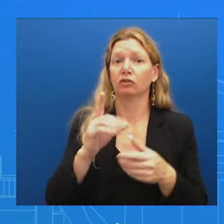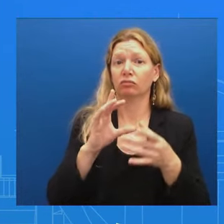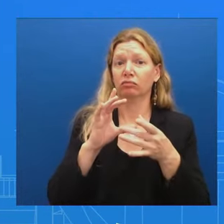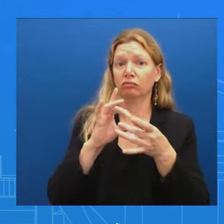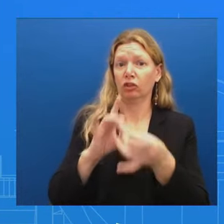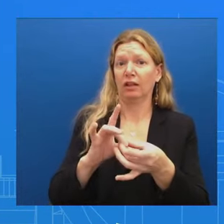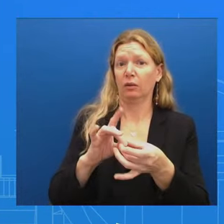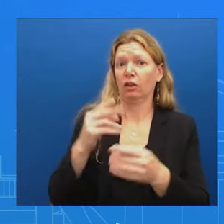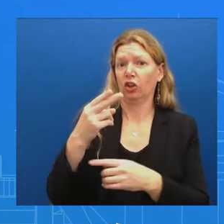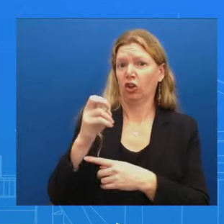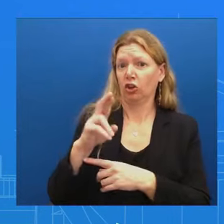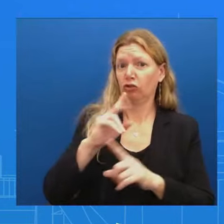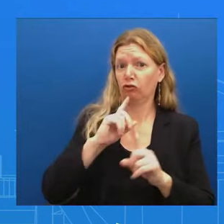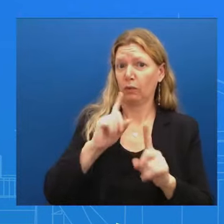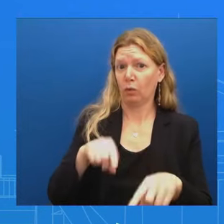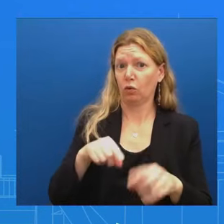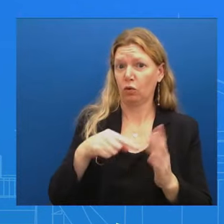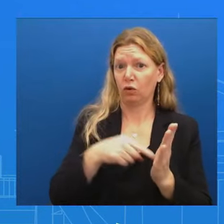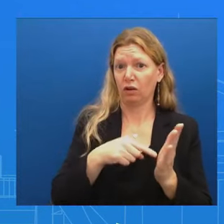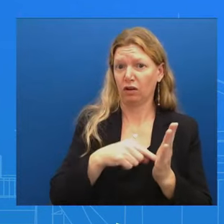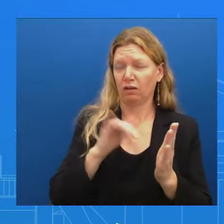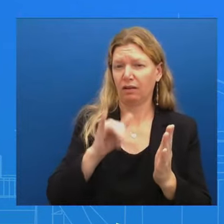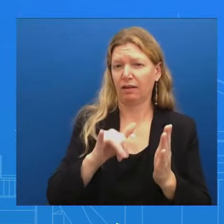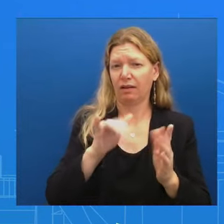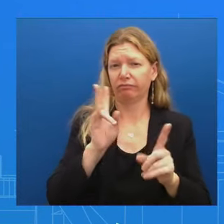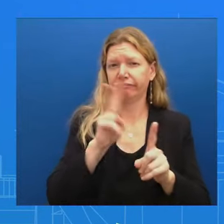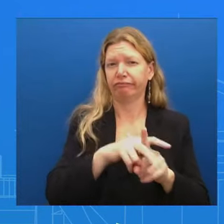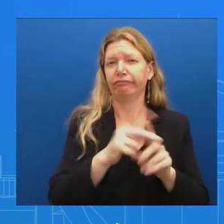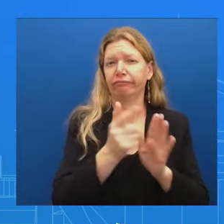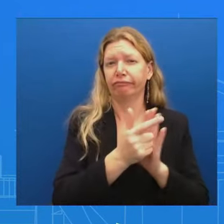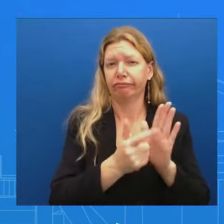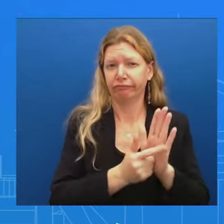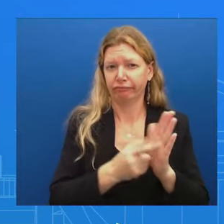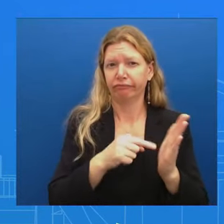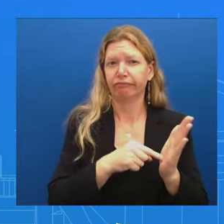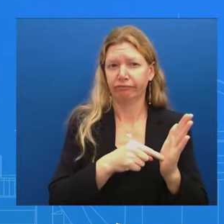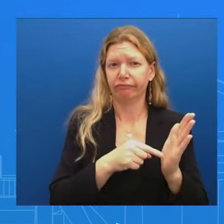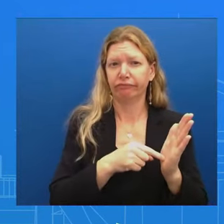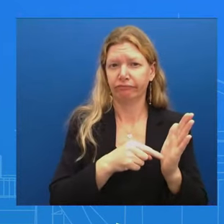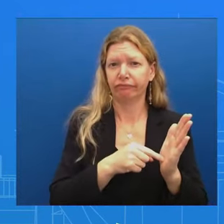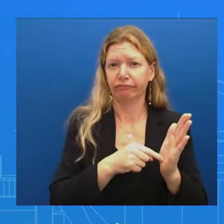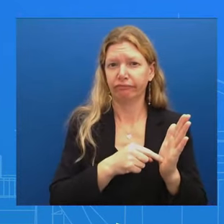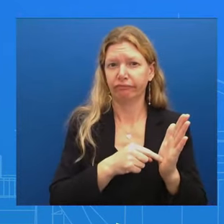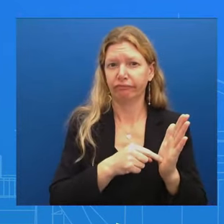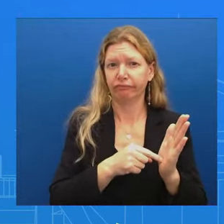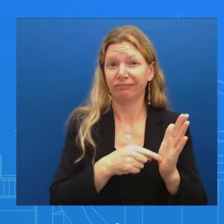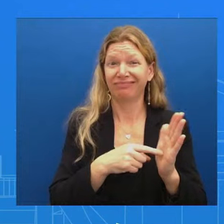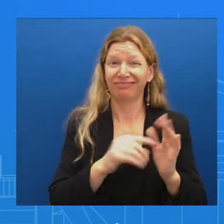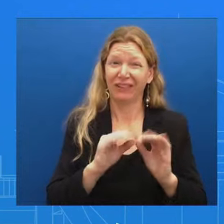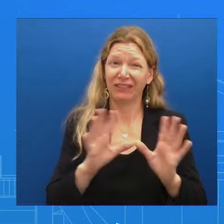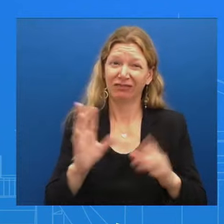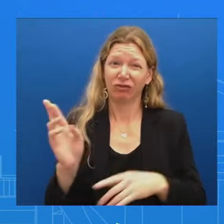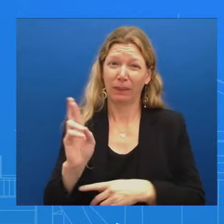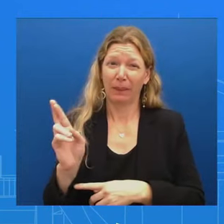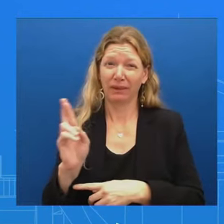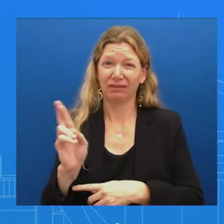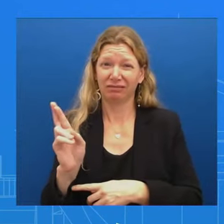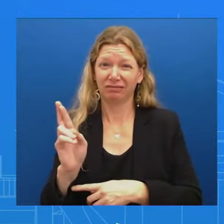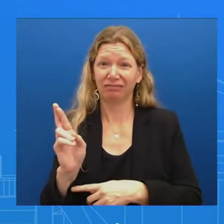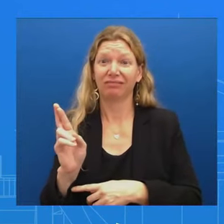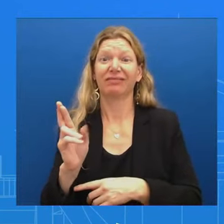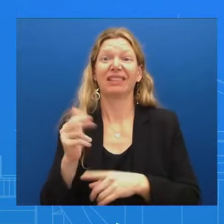Is a Obviously a A Republican A A A prosecutor He's not He's not a medical doctor